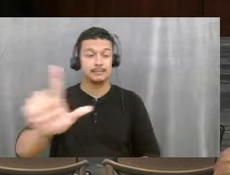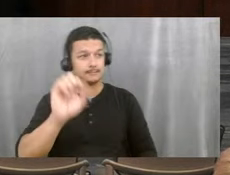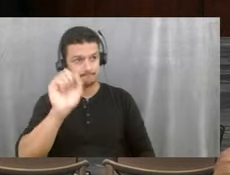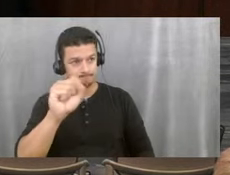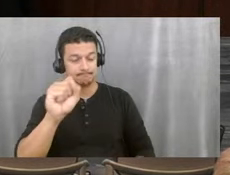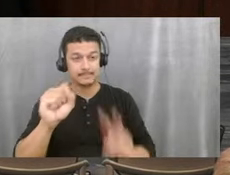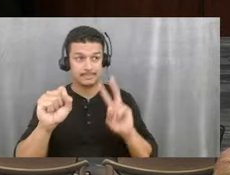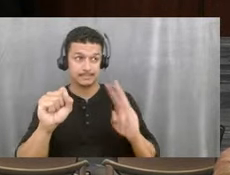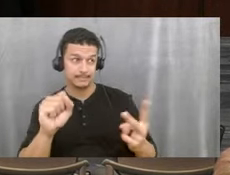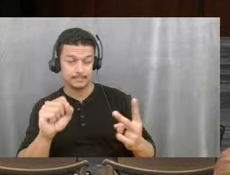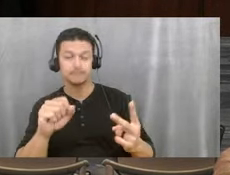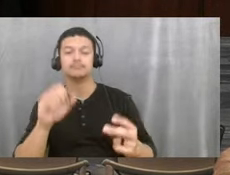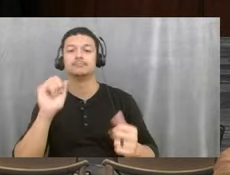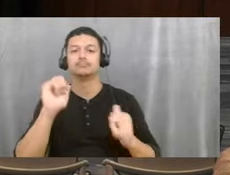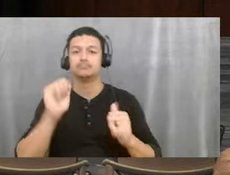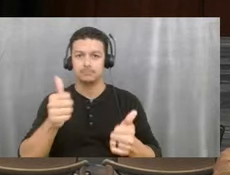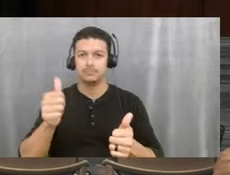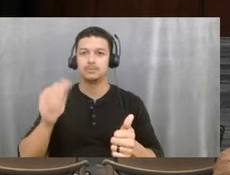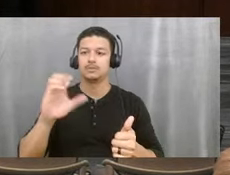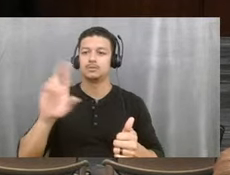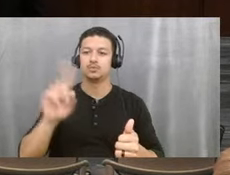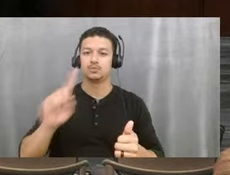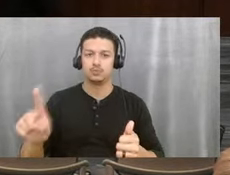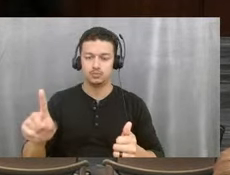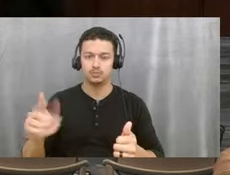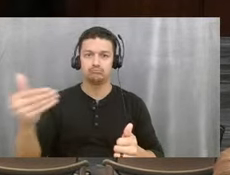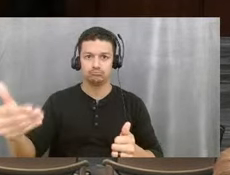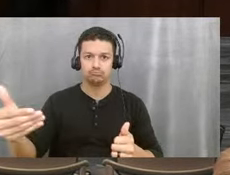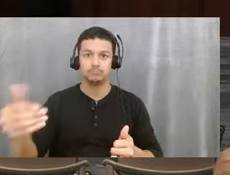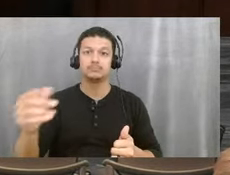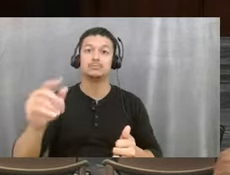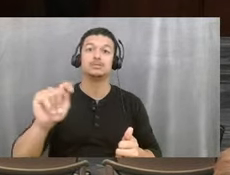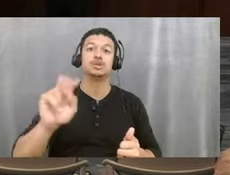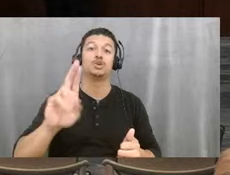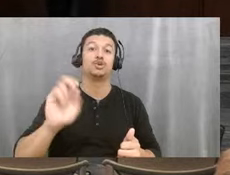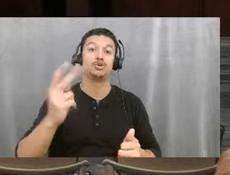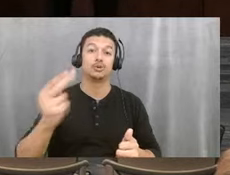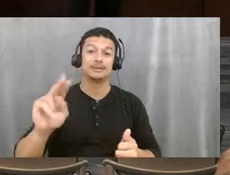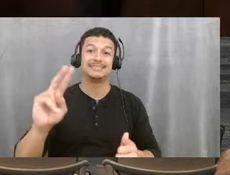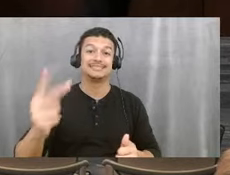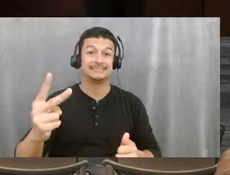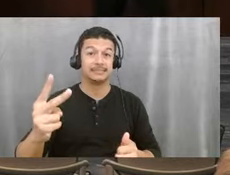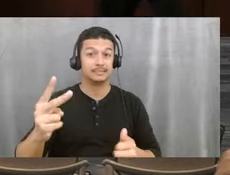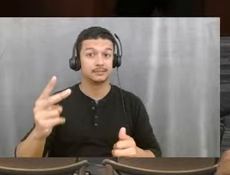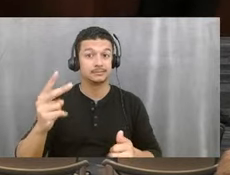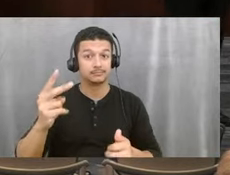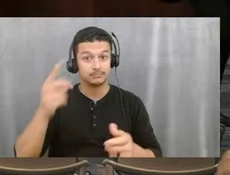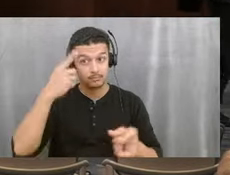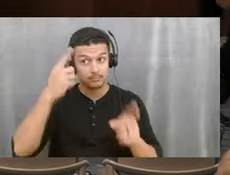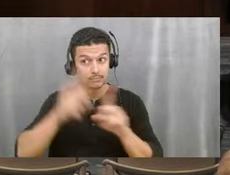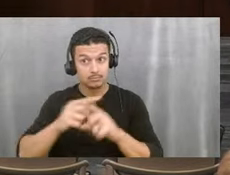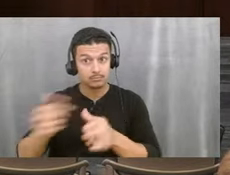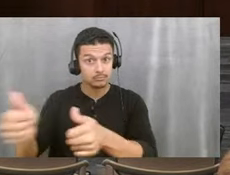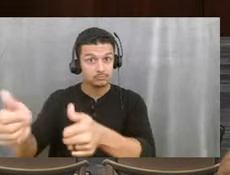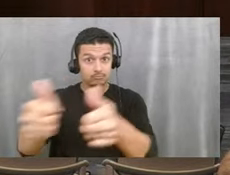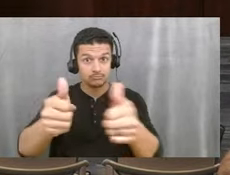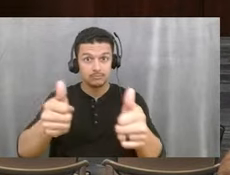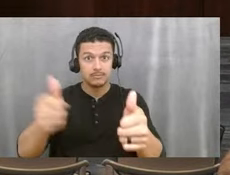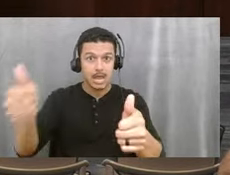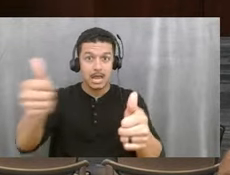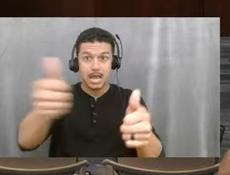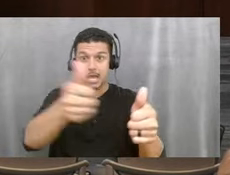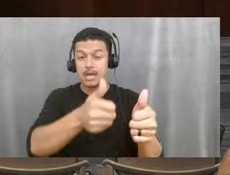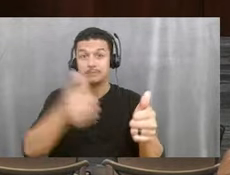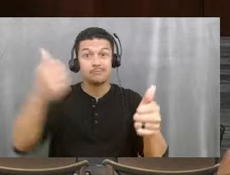All right. We have a motion from Commissioner Cruz, a second from Vice Mayor Turkin. All those in favor of approving item 6L say aye. Aye. Aye. All those